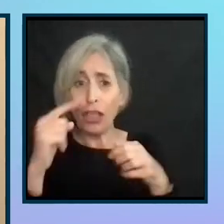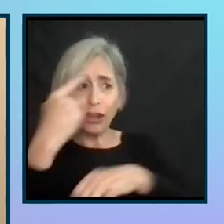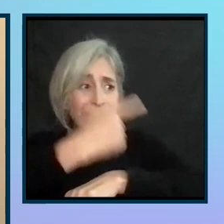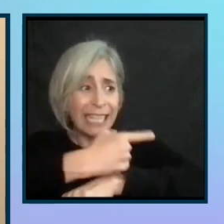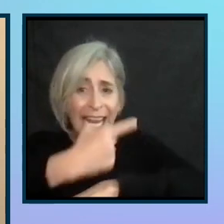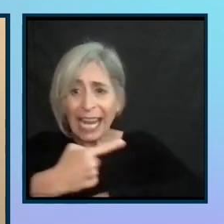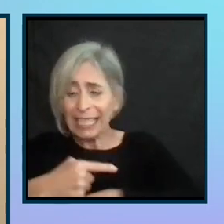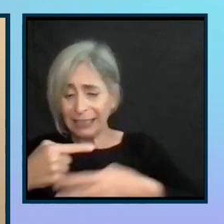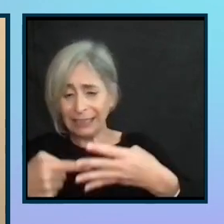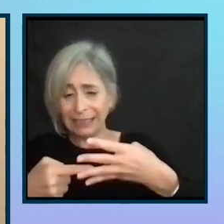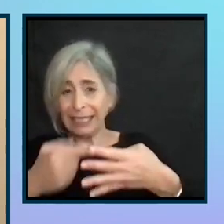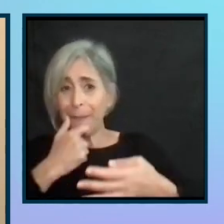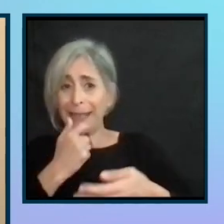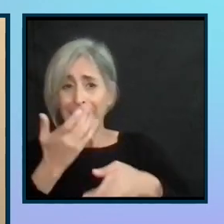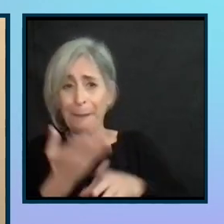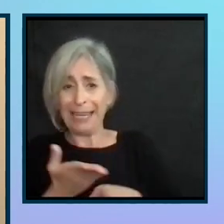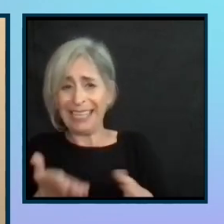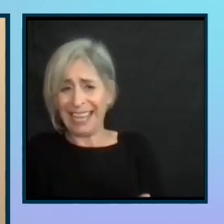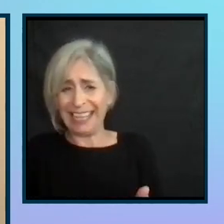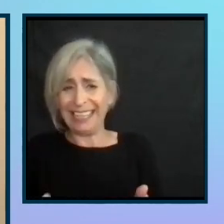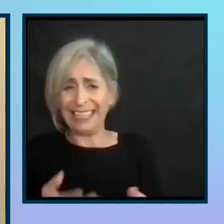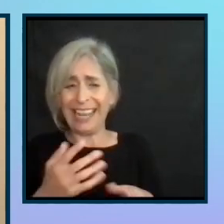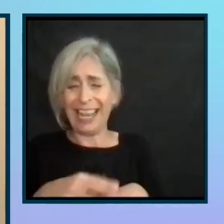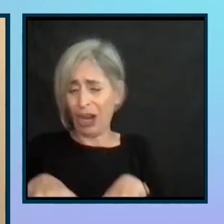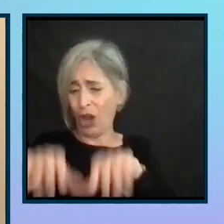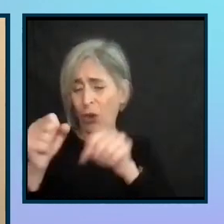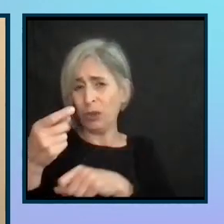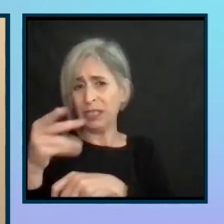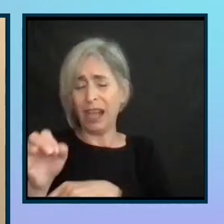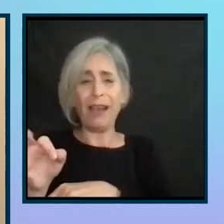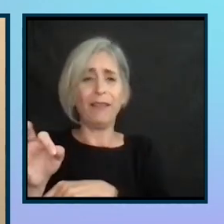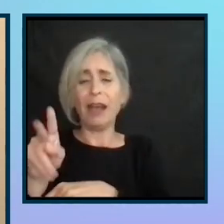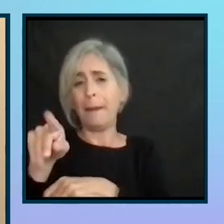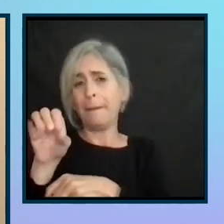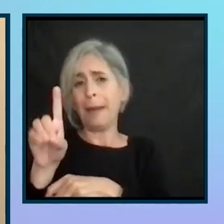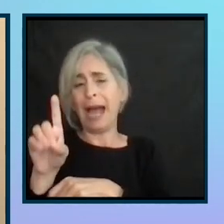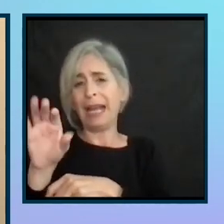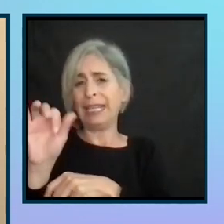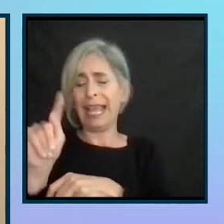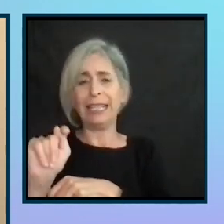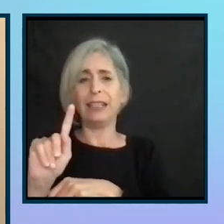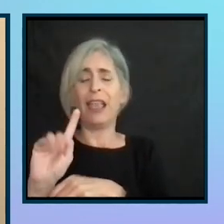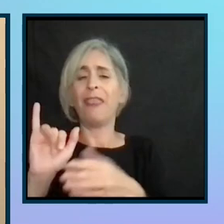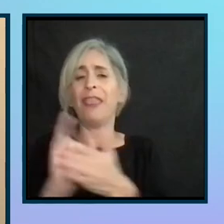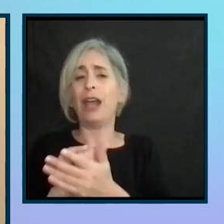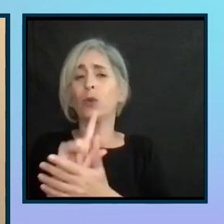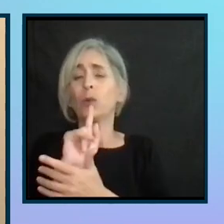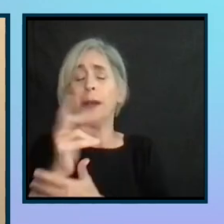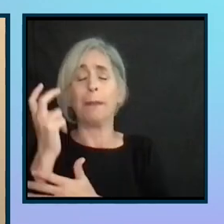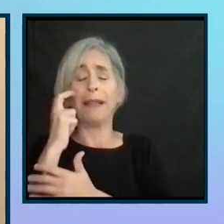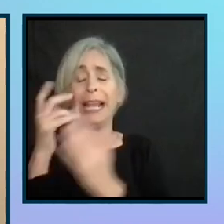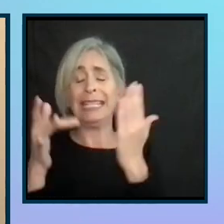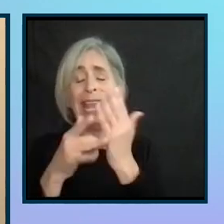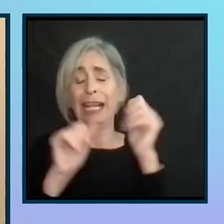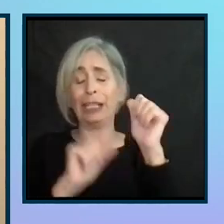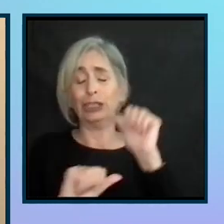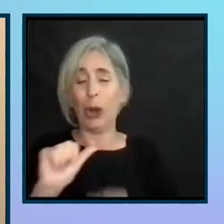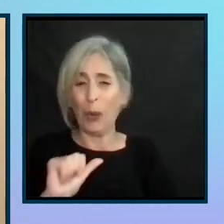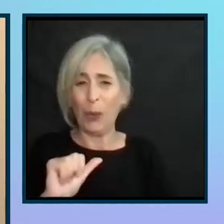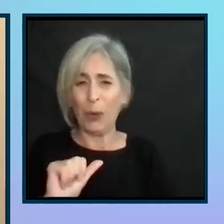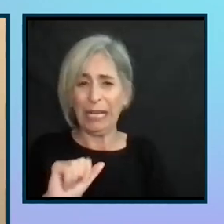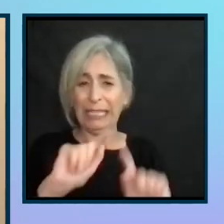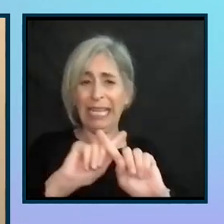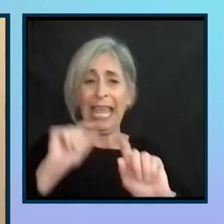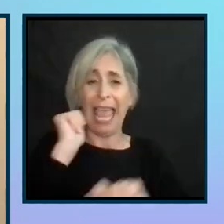I am a comedian and also the host of a podcast called That Real Blind Tech Show. So I wear different hats every